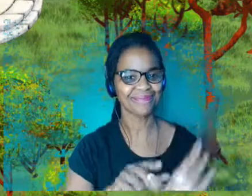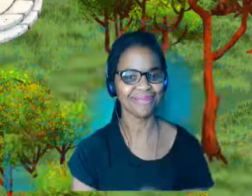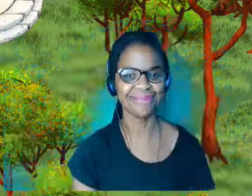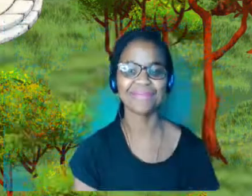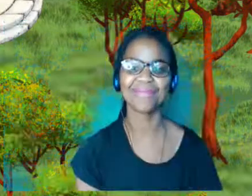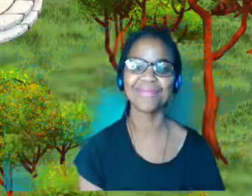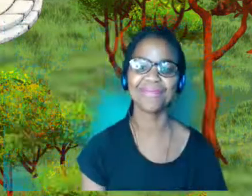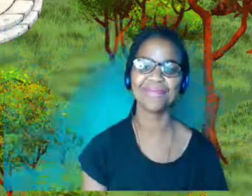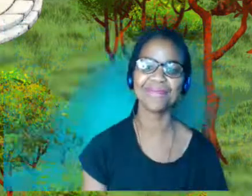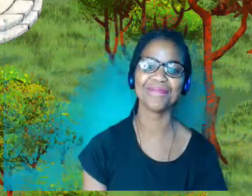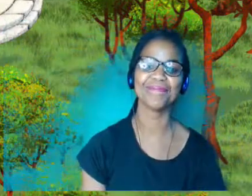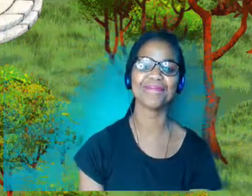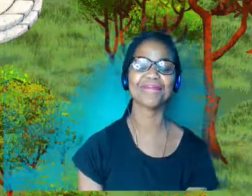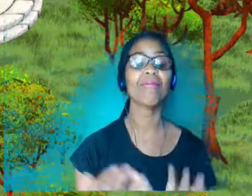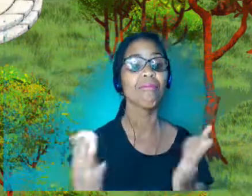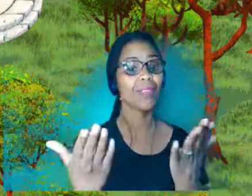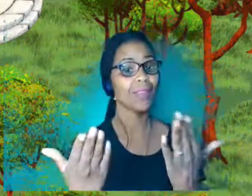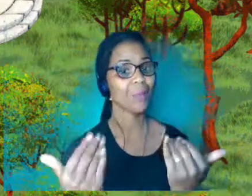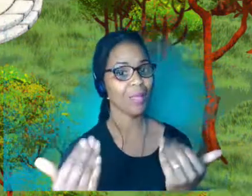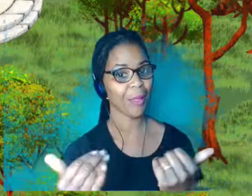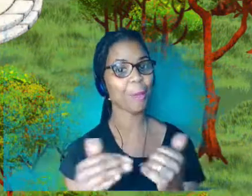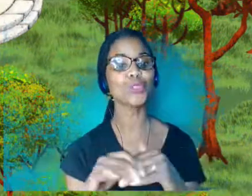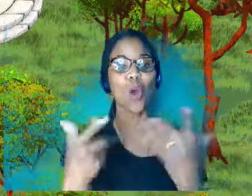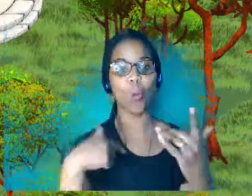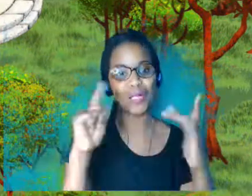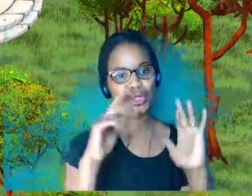So we are going to show you around our world.